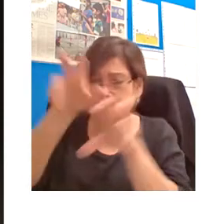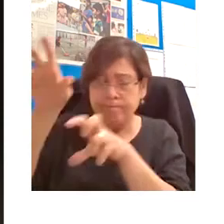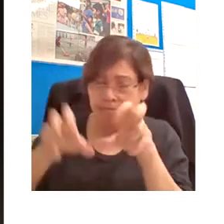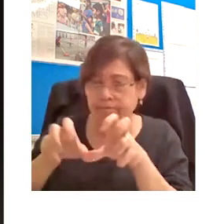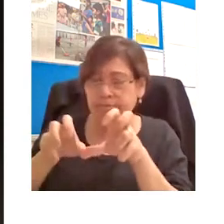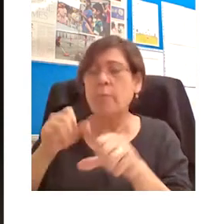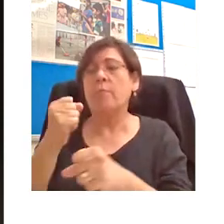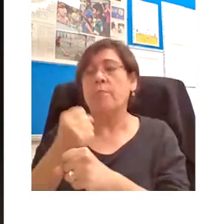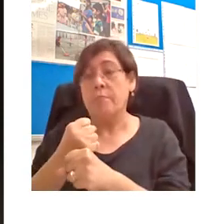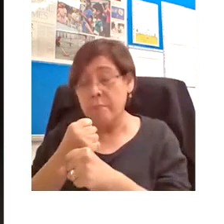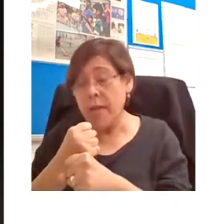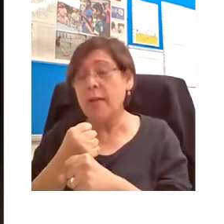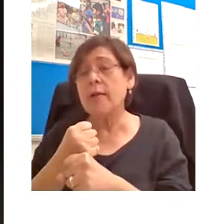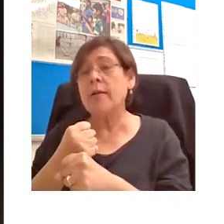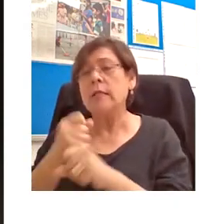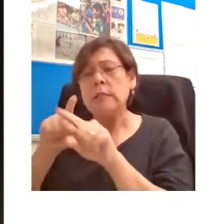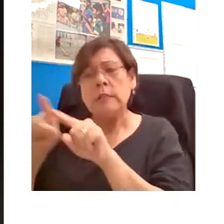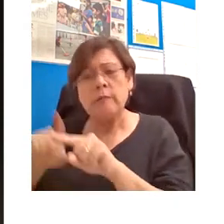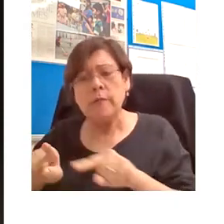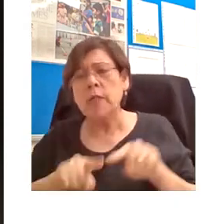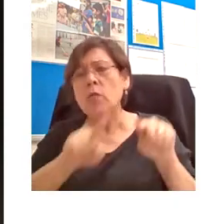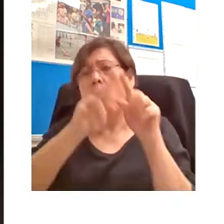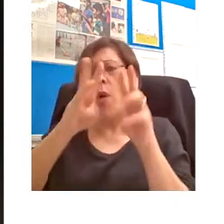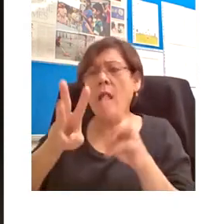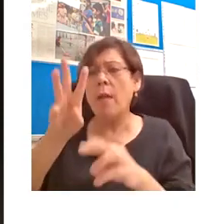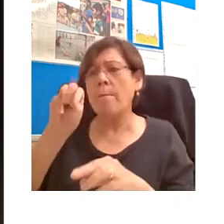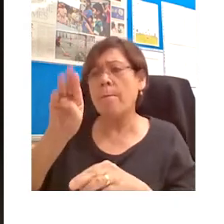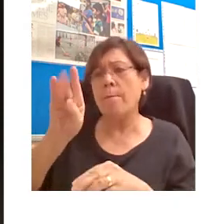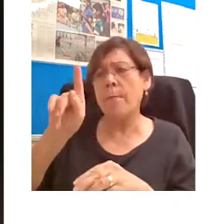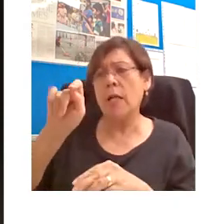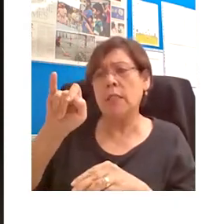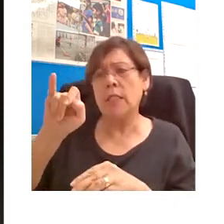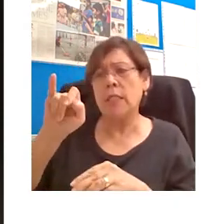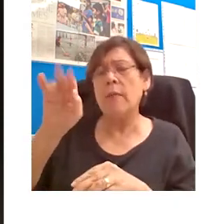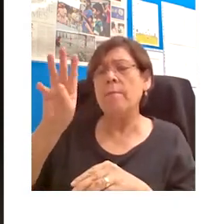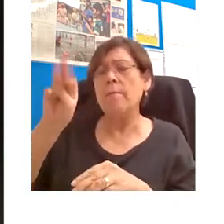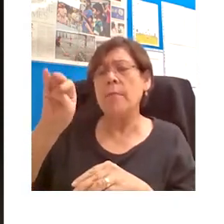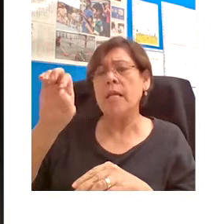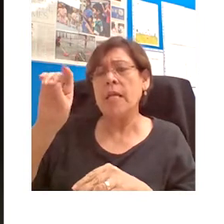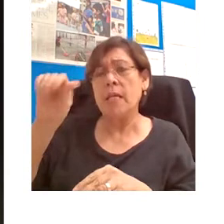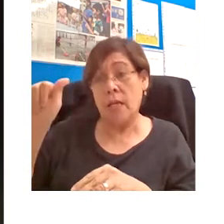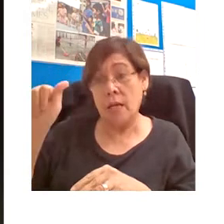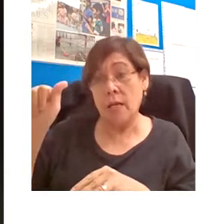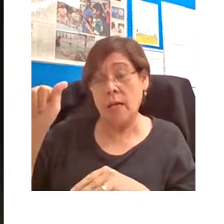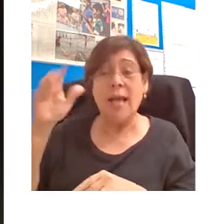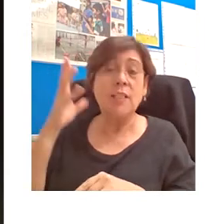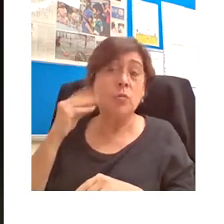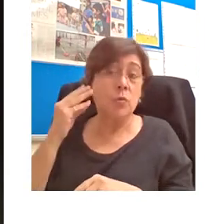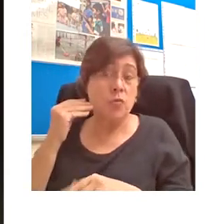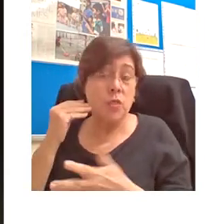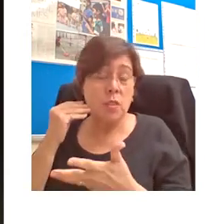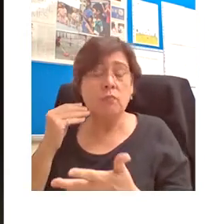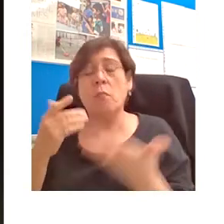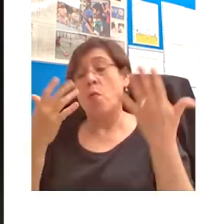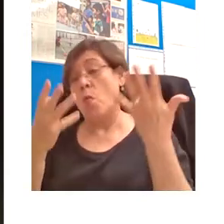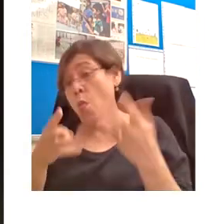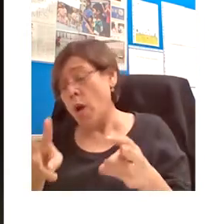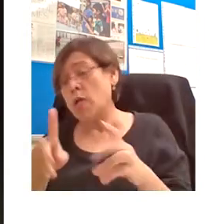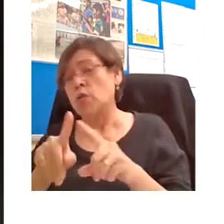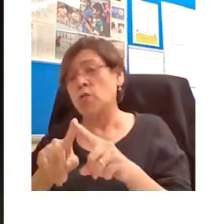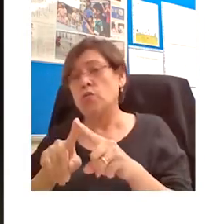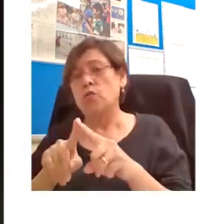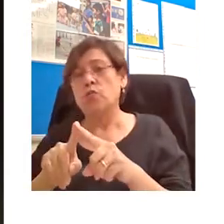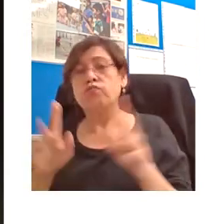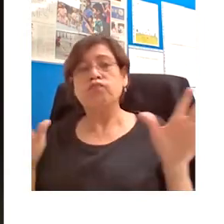multimedia learning experience with a facility unimaginable only a decade ago. The capacity to collaborate